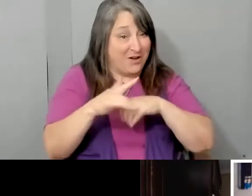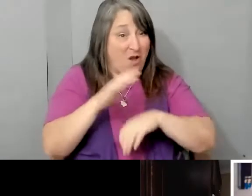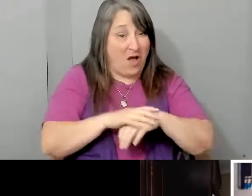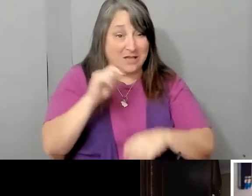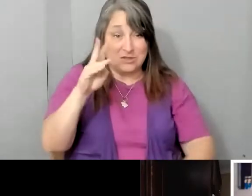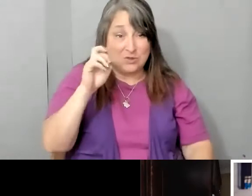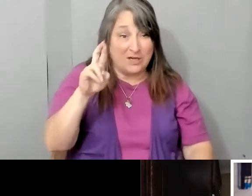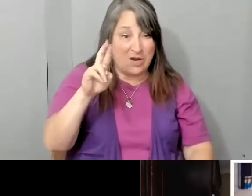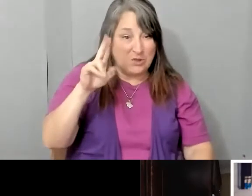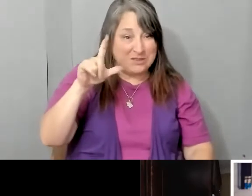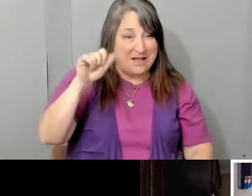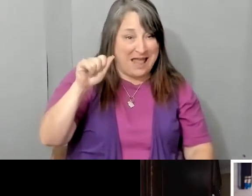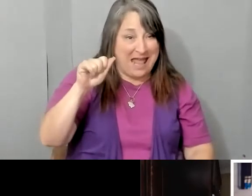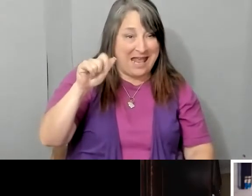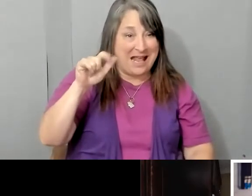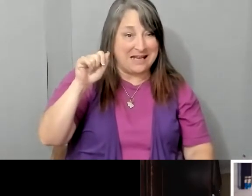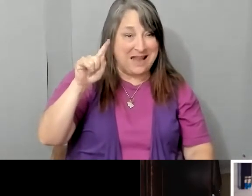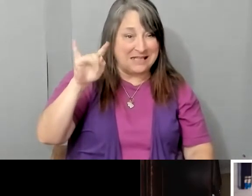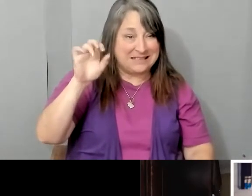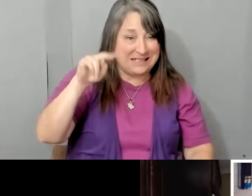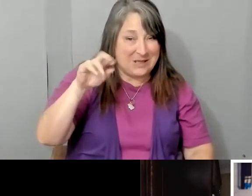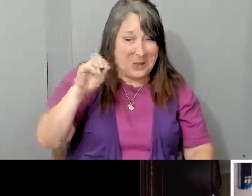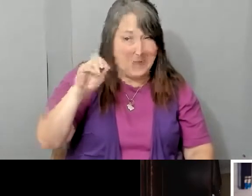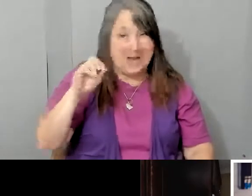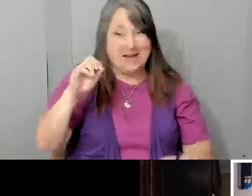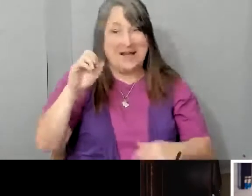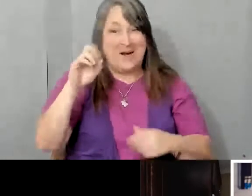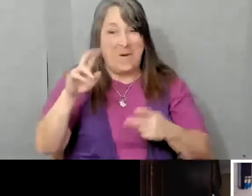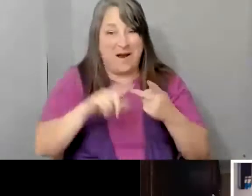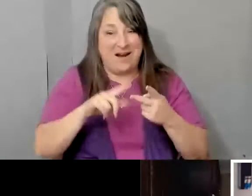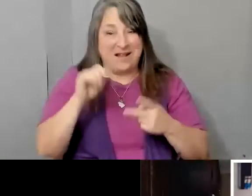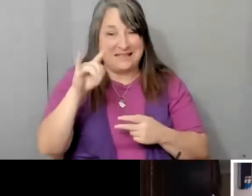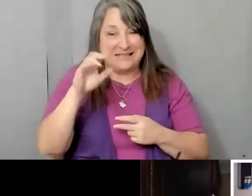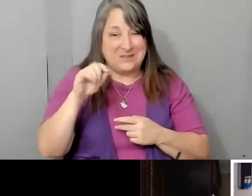And on our website, latino.ucla.edu. Thank you so very much.